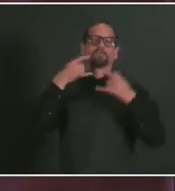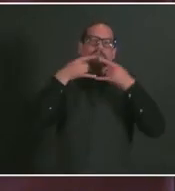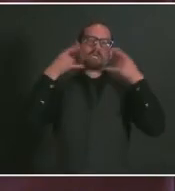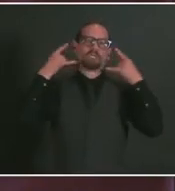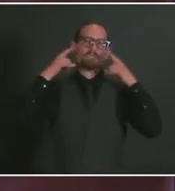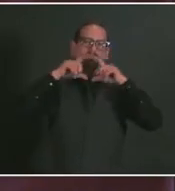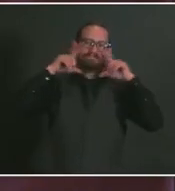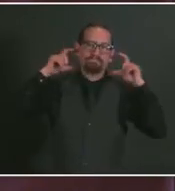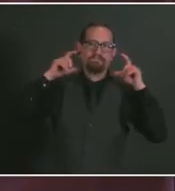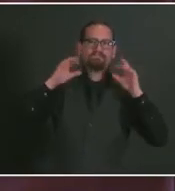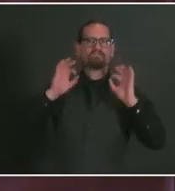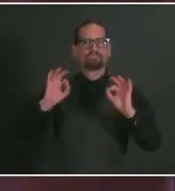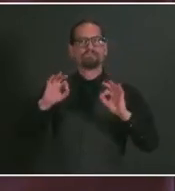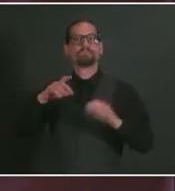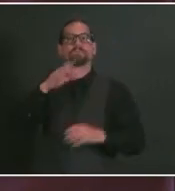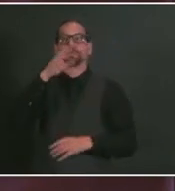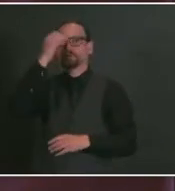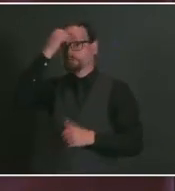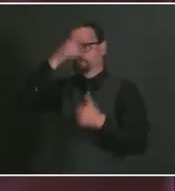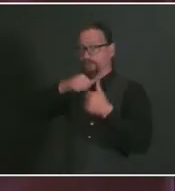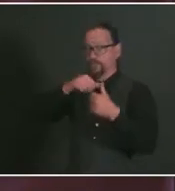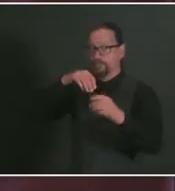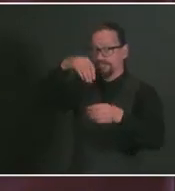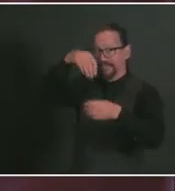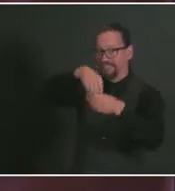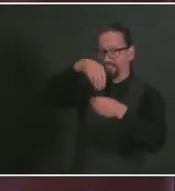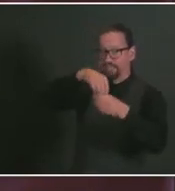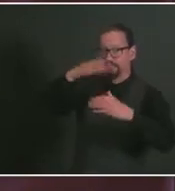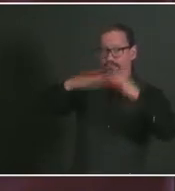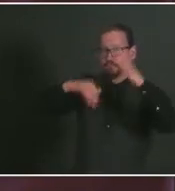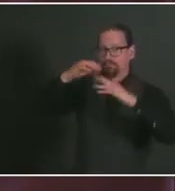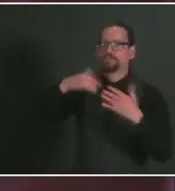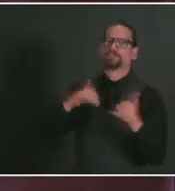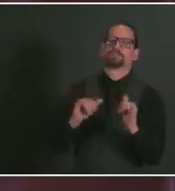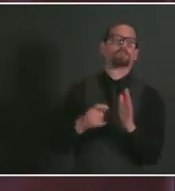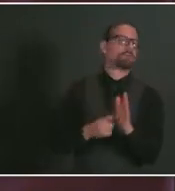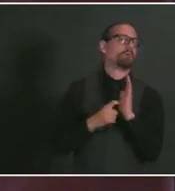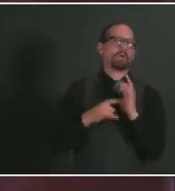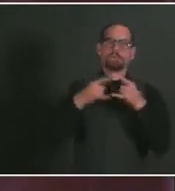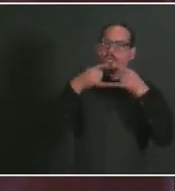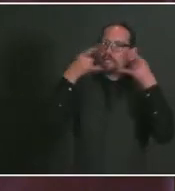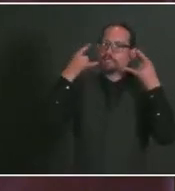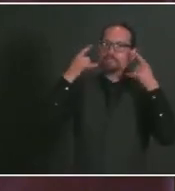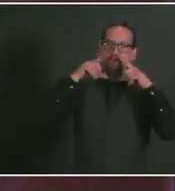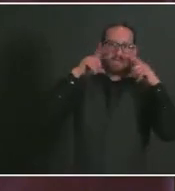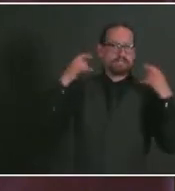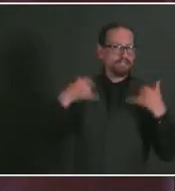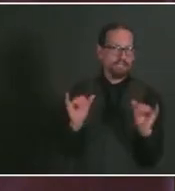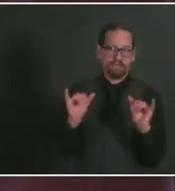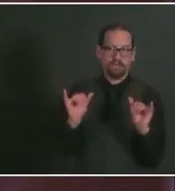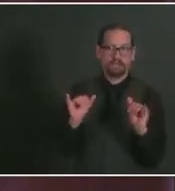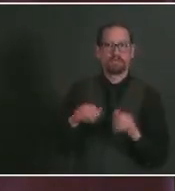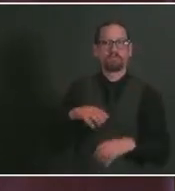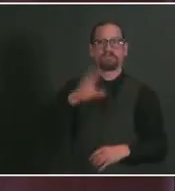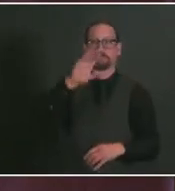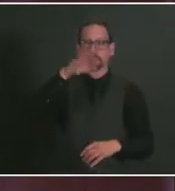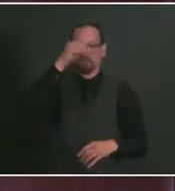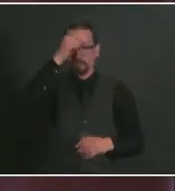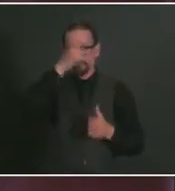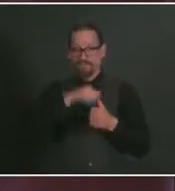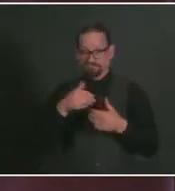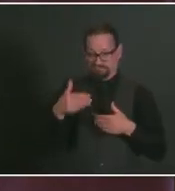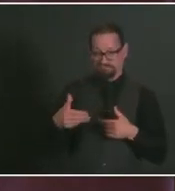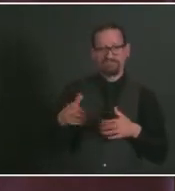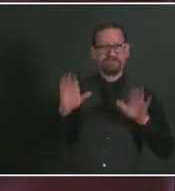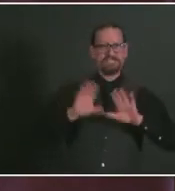places, indoors, here in our state. So, keep these things in mind on Mother's Day. It's looking like it's going to be a great day on Sunday, which I'm excited